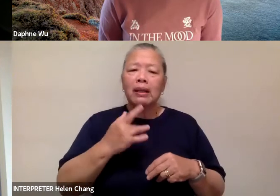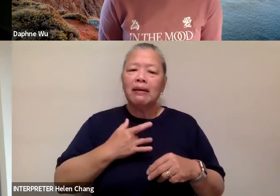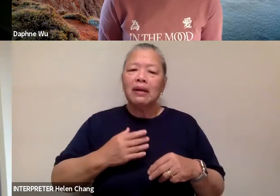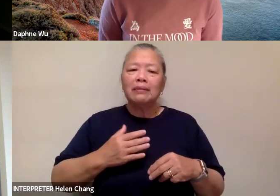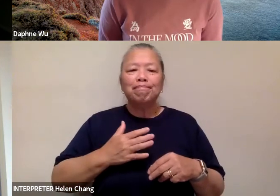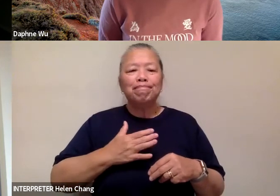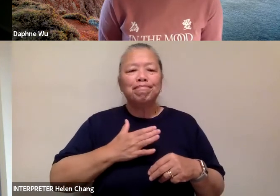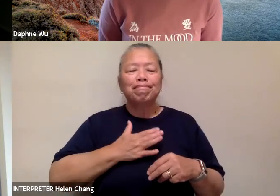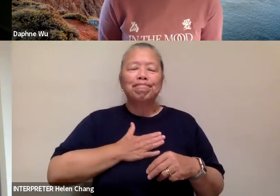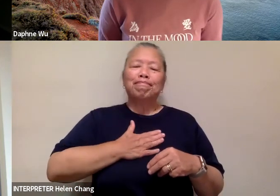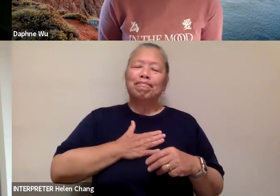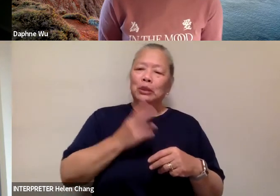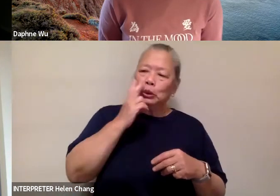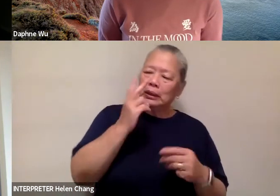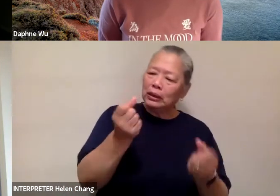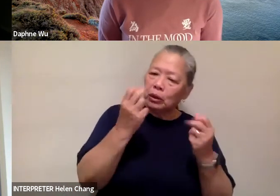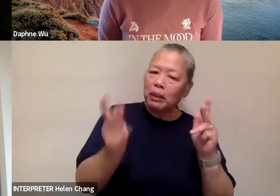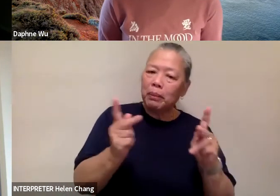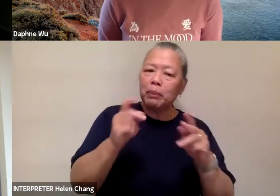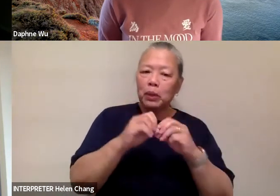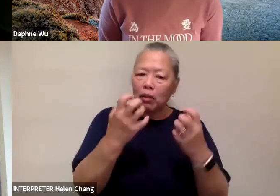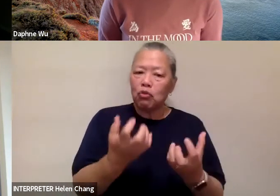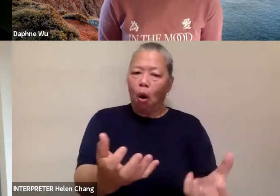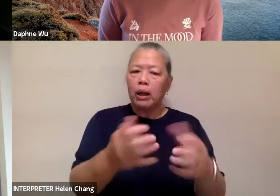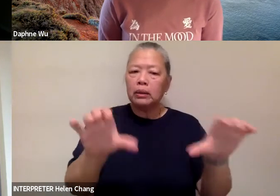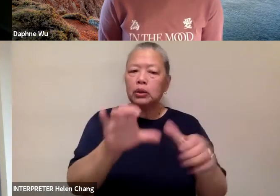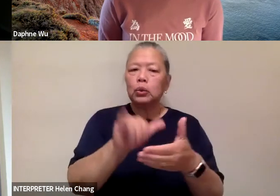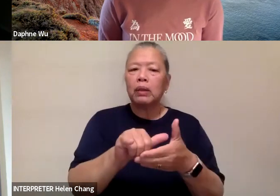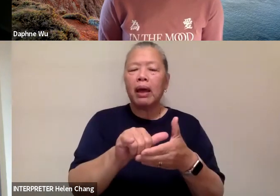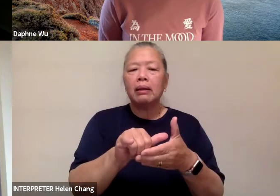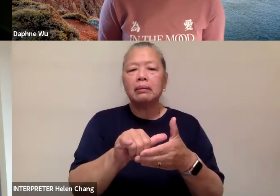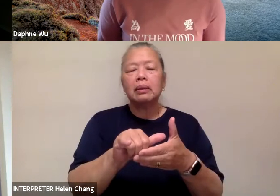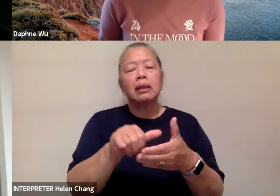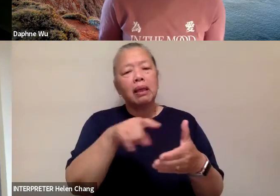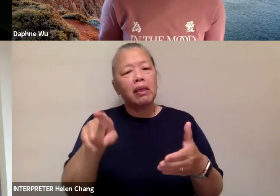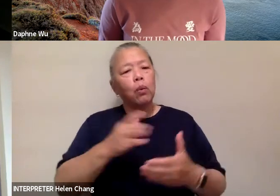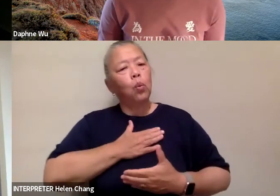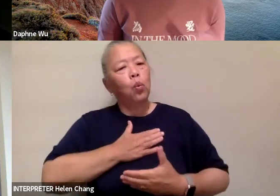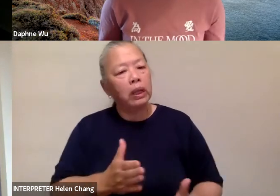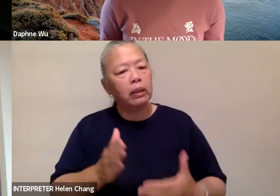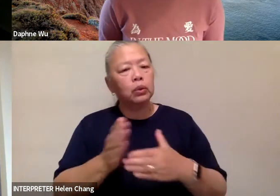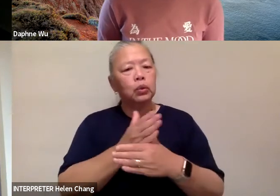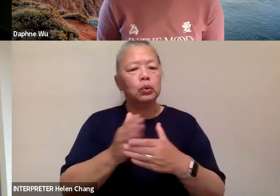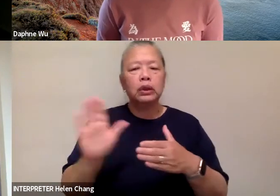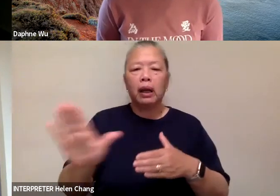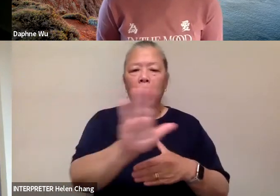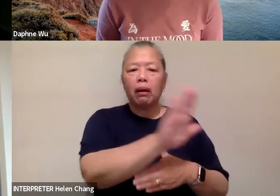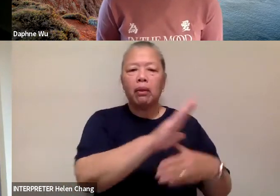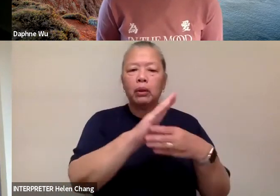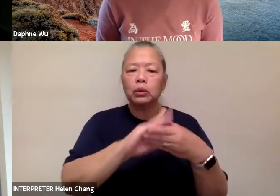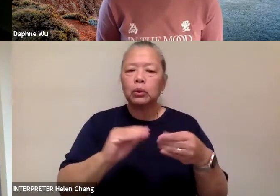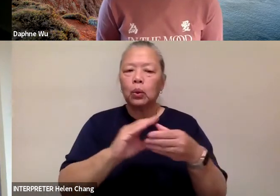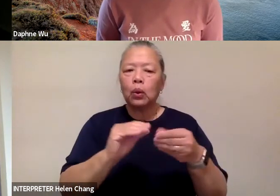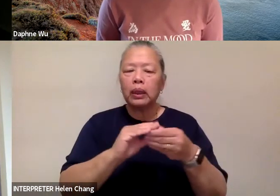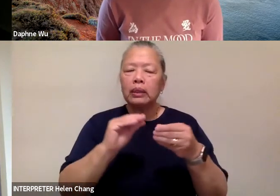audience do that and come forth and share their stories, build those connections. And so,